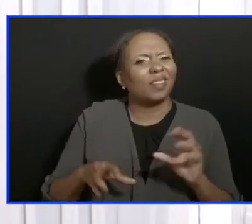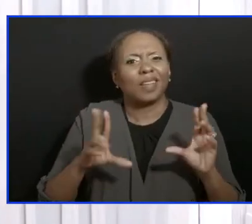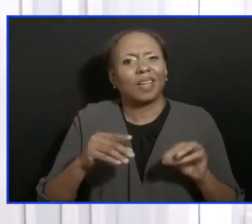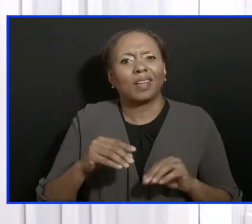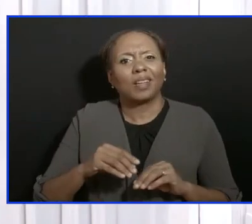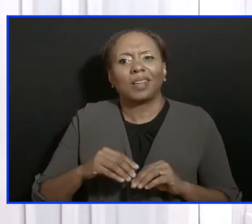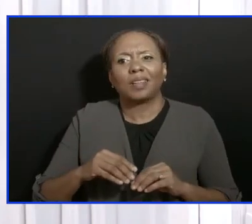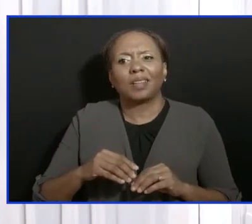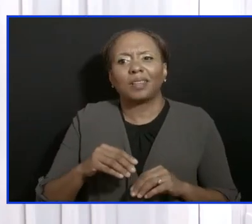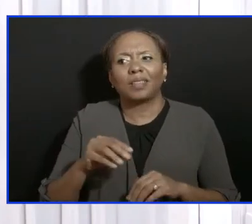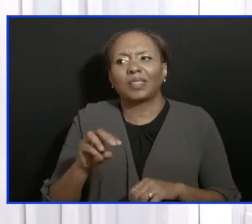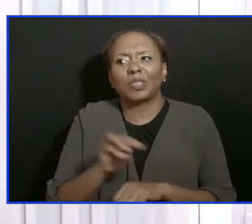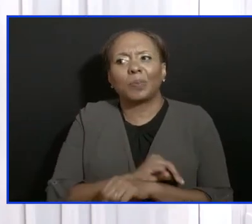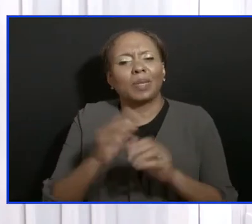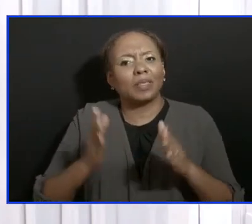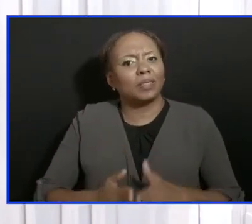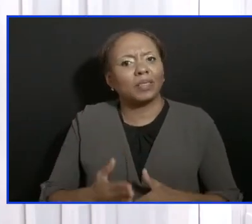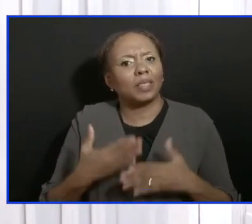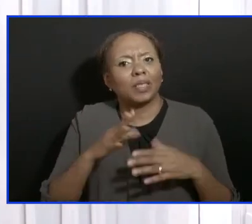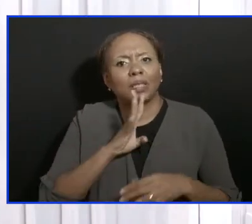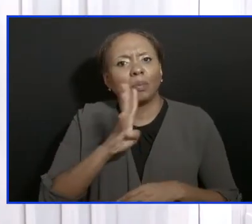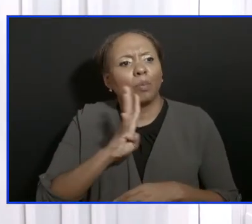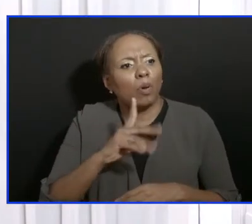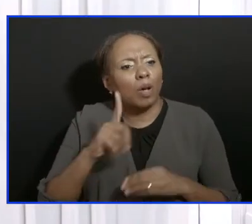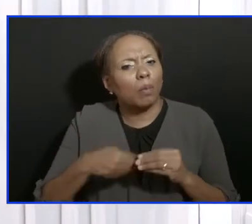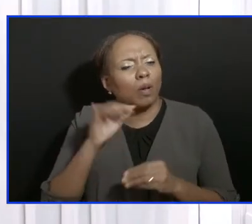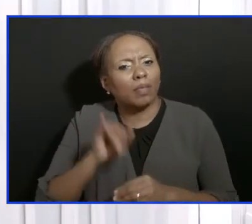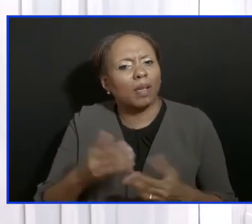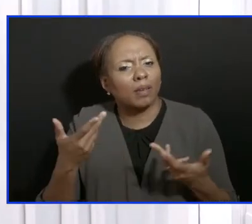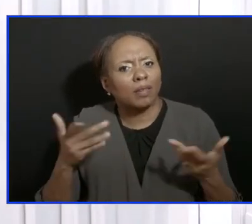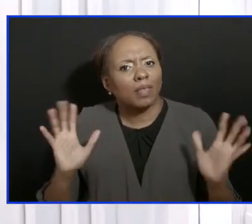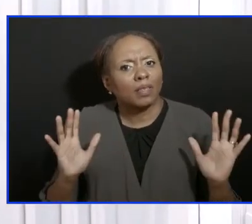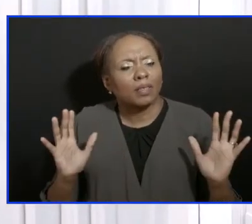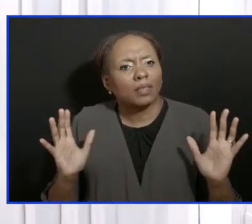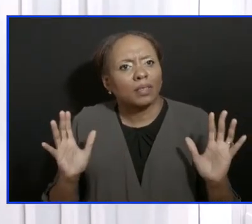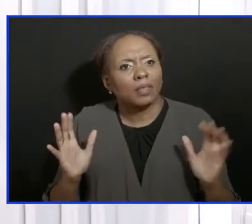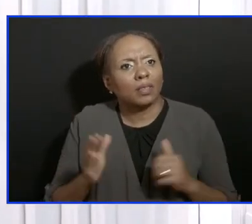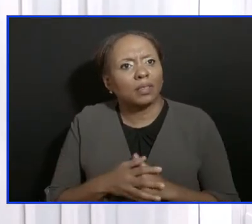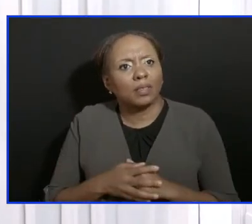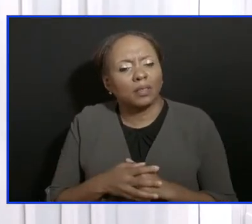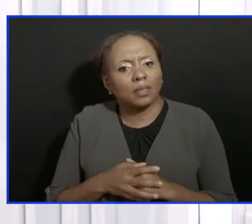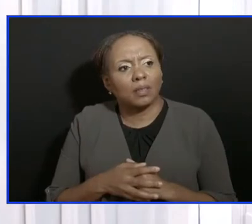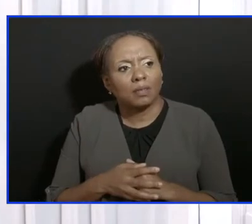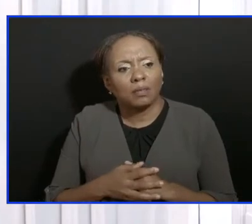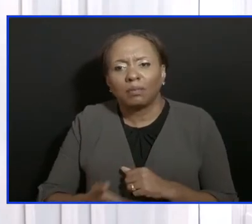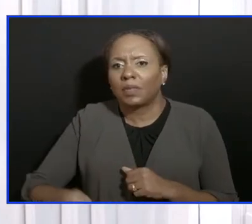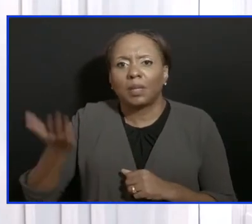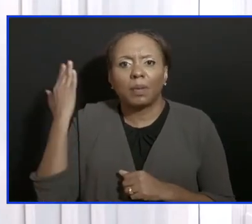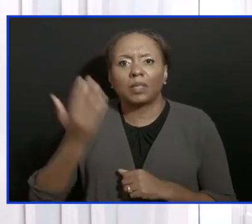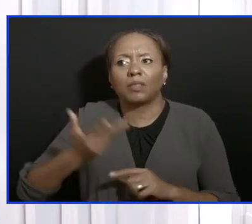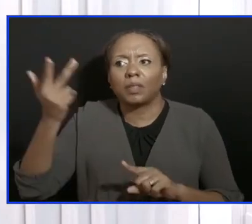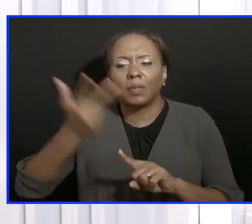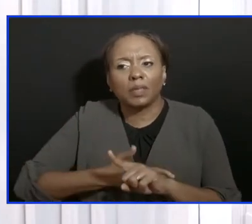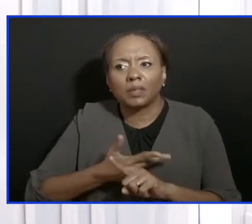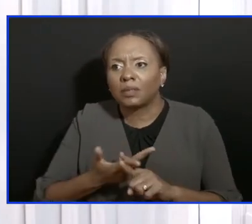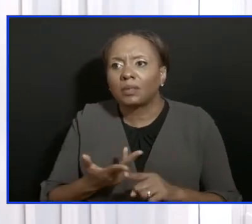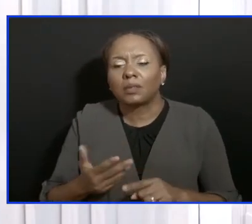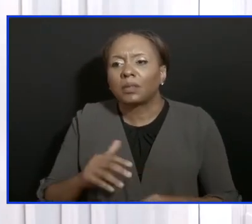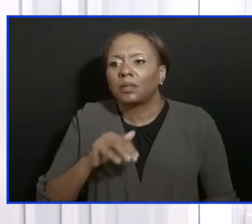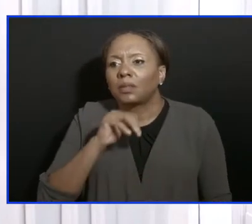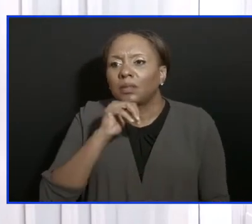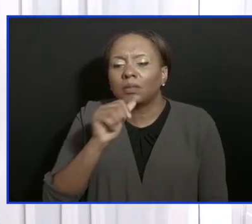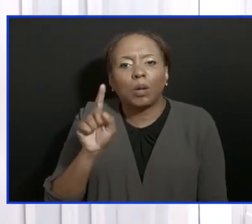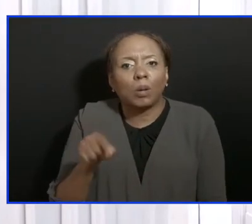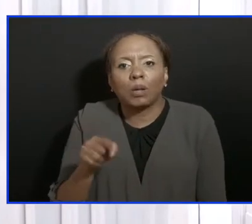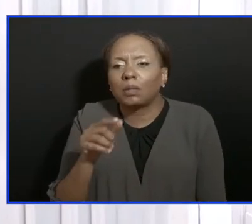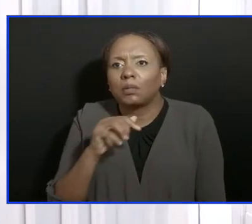this eloquently at the beginning and explained to Barbadians that for the last three months we have not even had 1